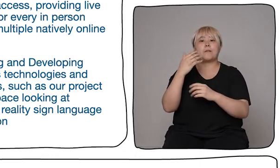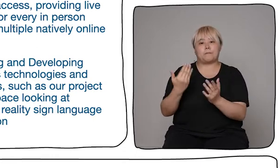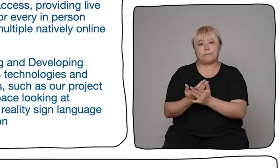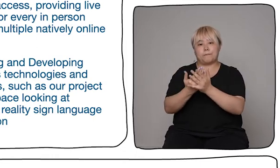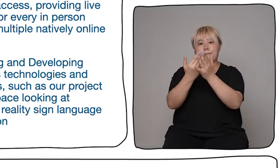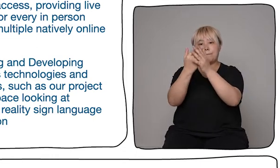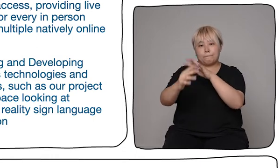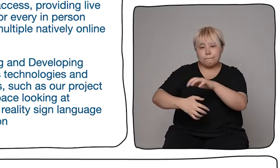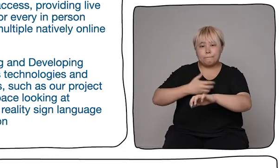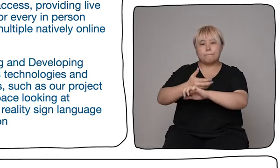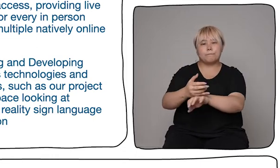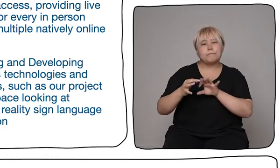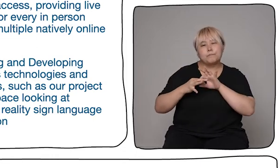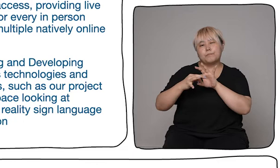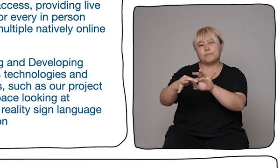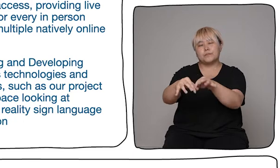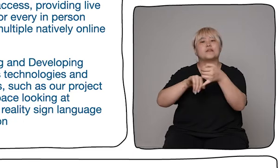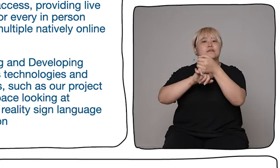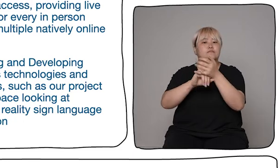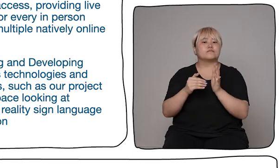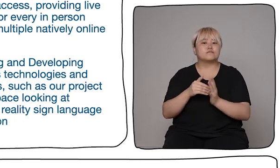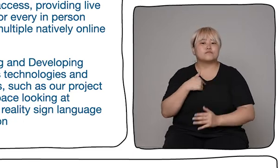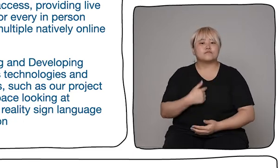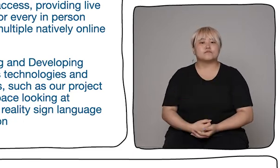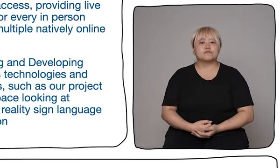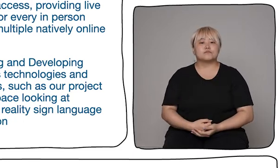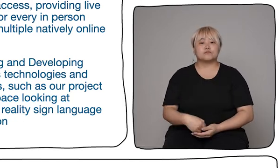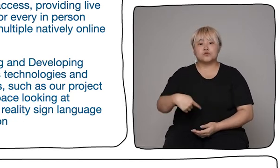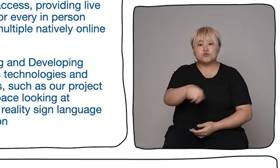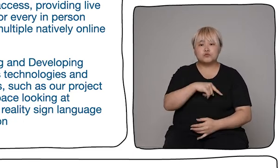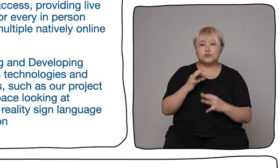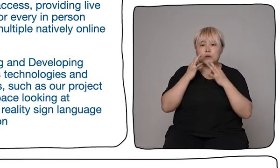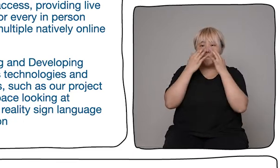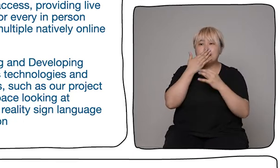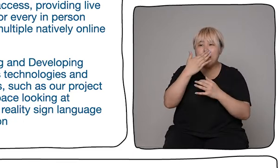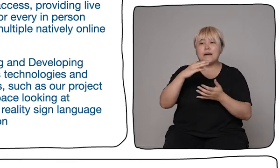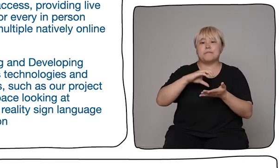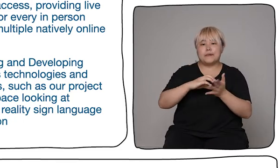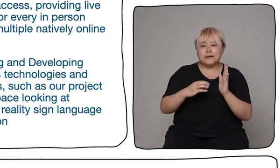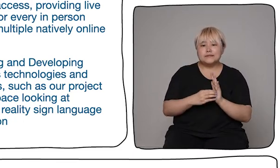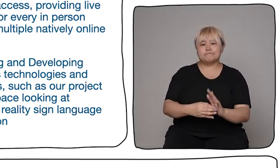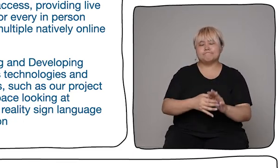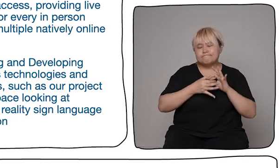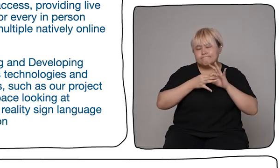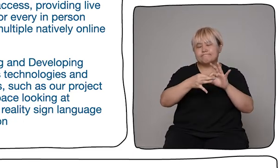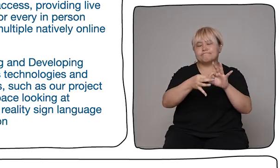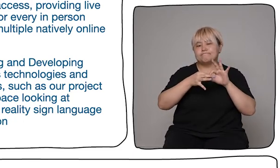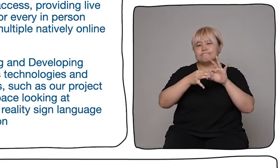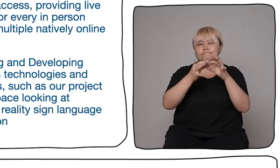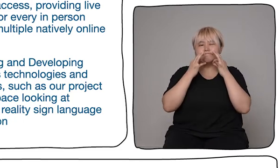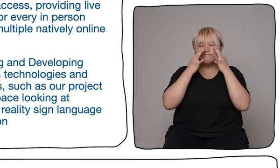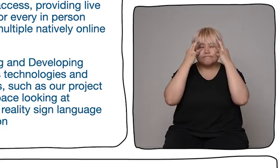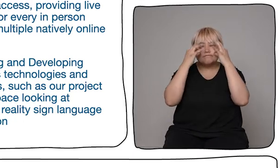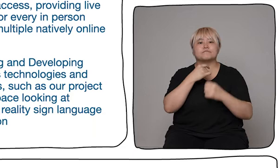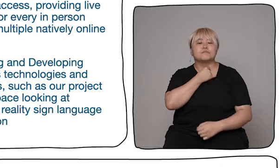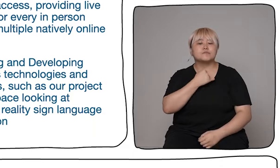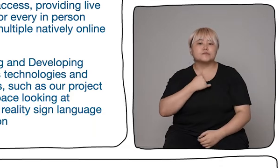We want to make sure that we're taking it the furthest that we can. And that's what we're doing.